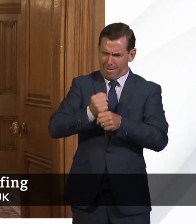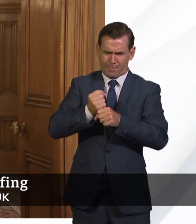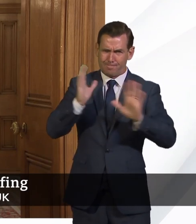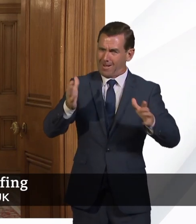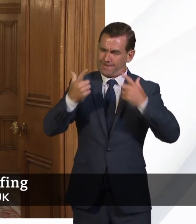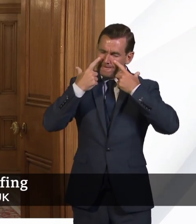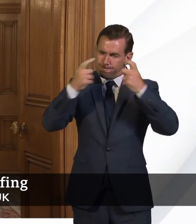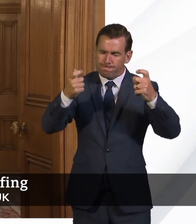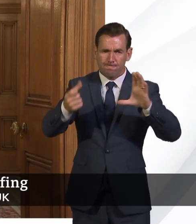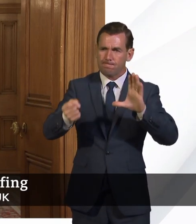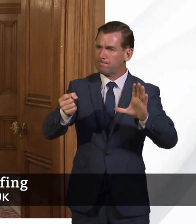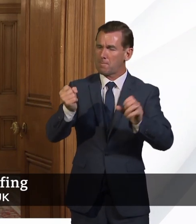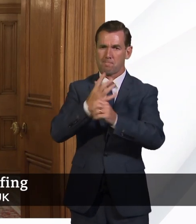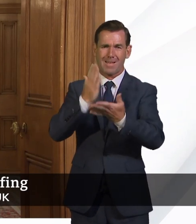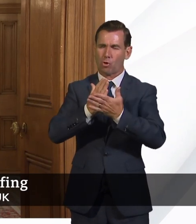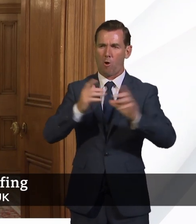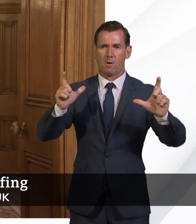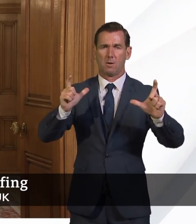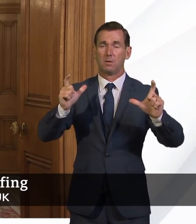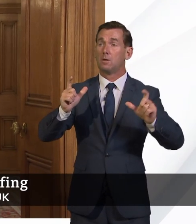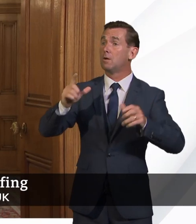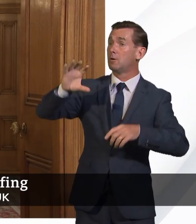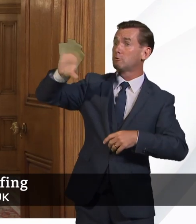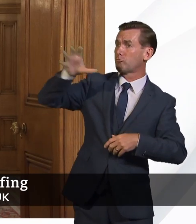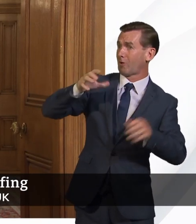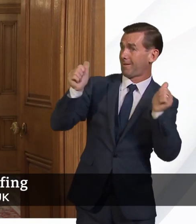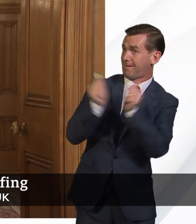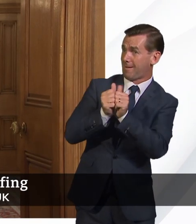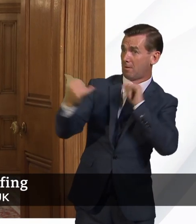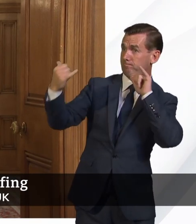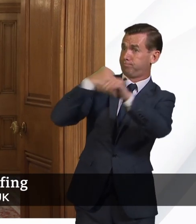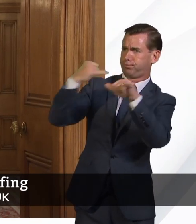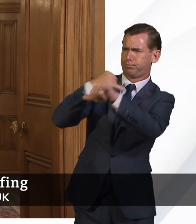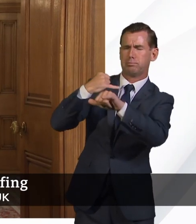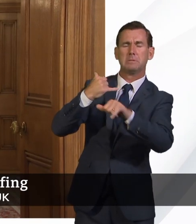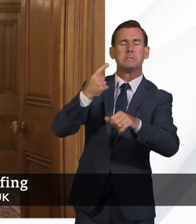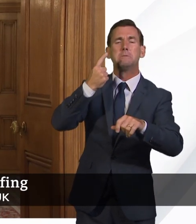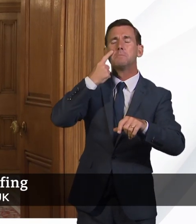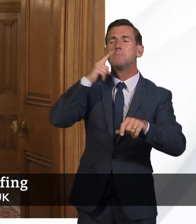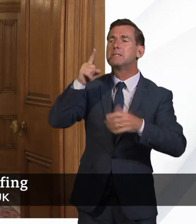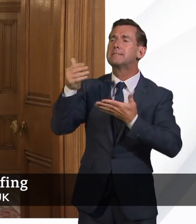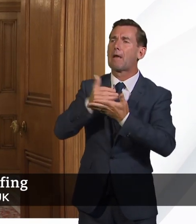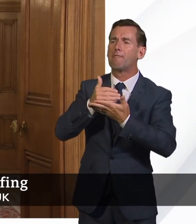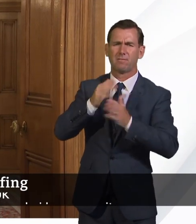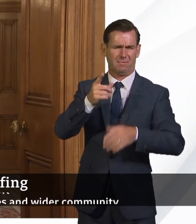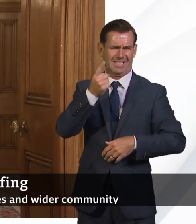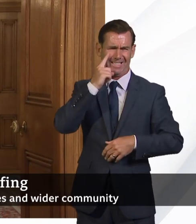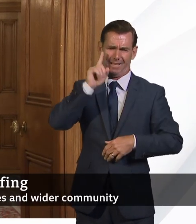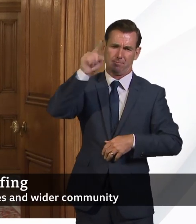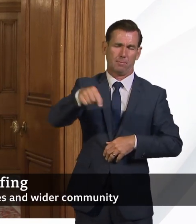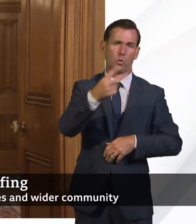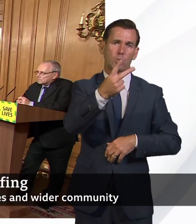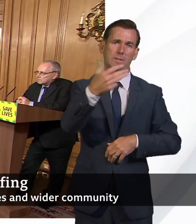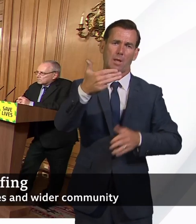against it. And we will only open up air bridges where it is safe to do so. And there'll be more on that at the review period, which is the